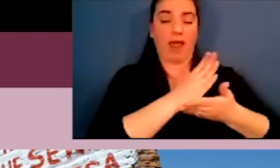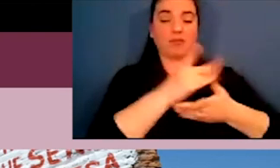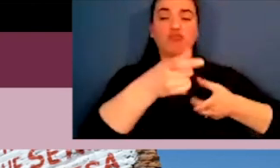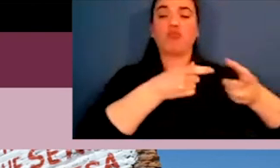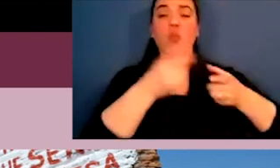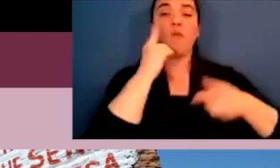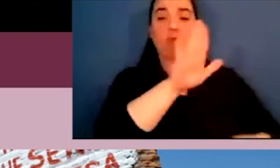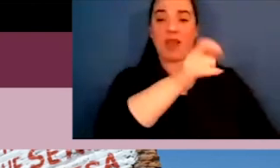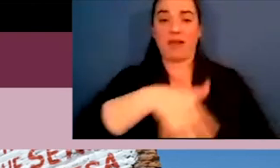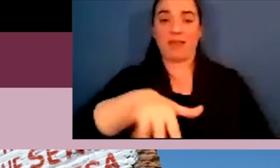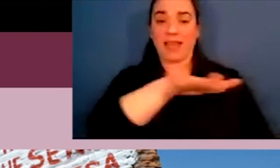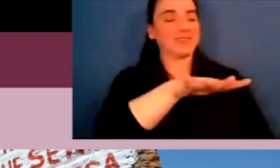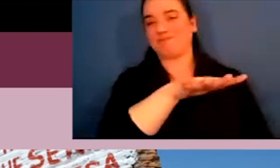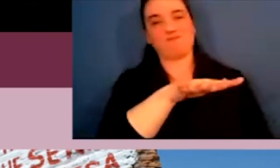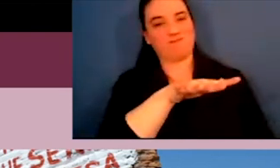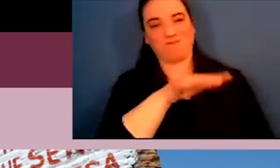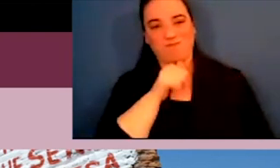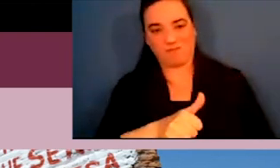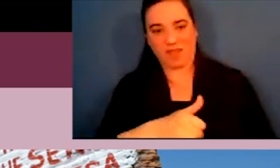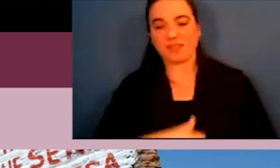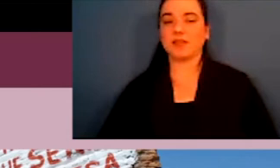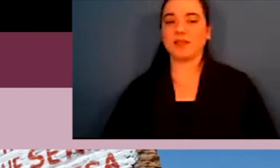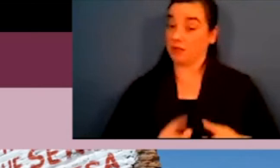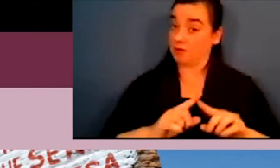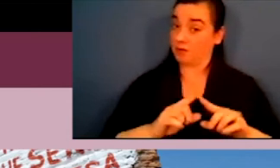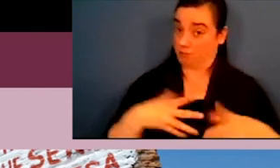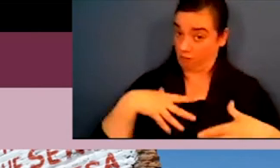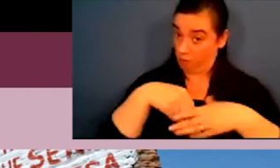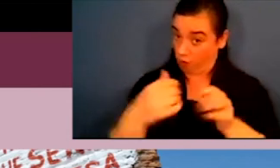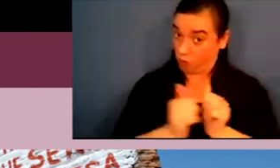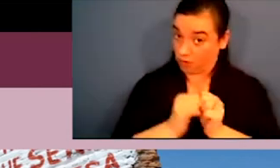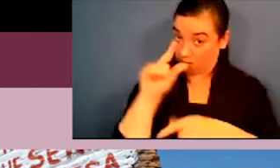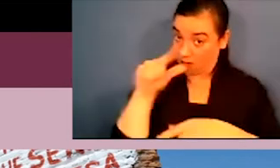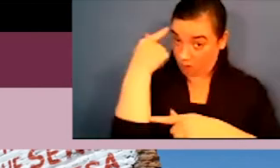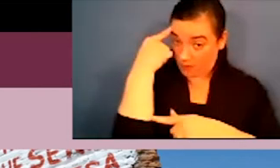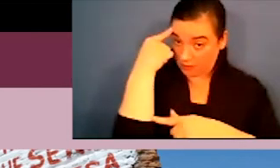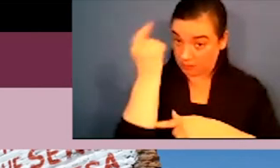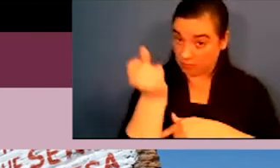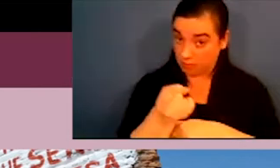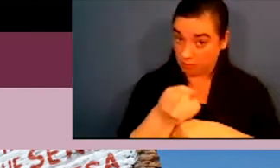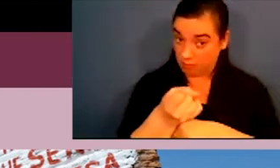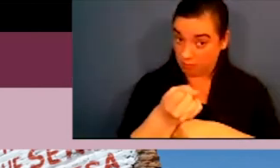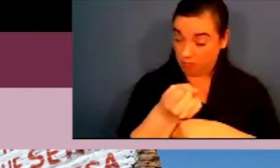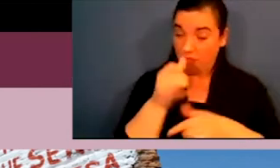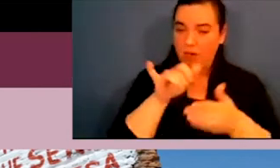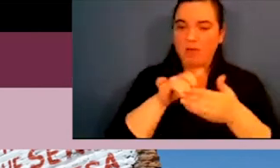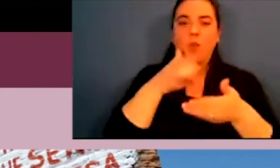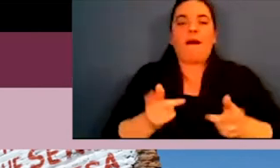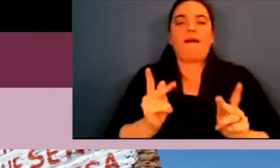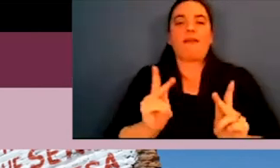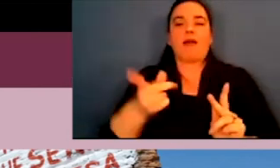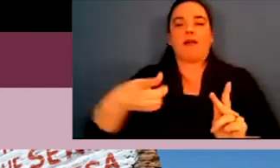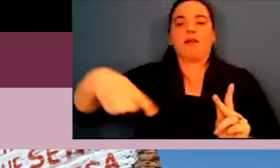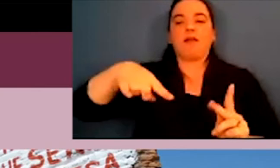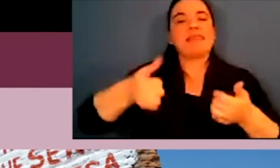-govern or have authority over their lands. But there are, um, there is involvement